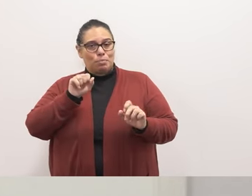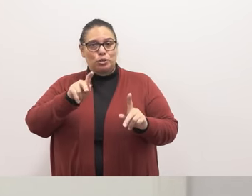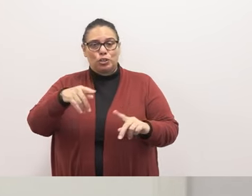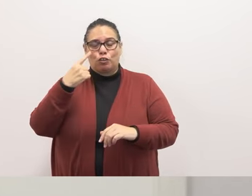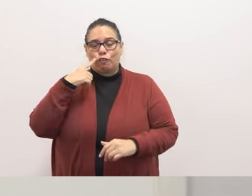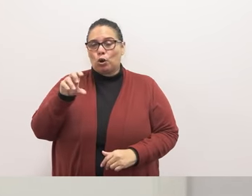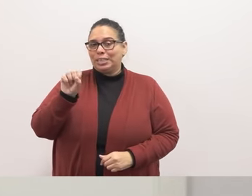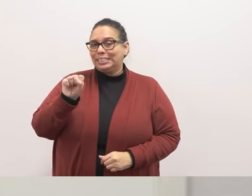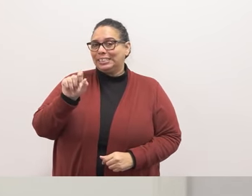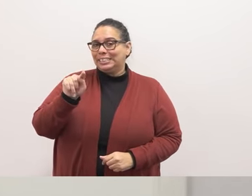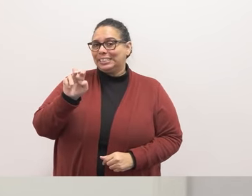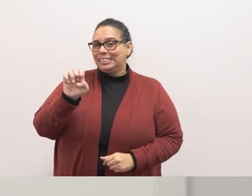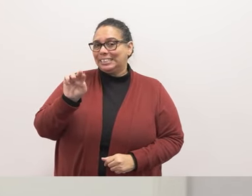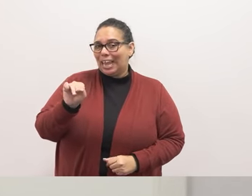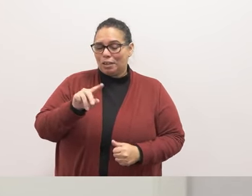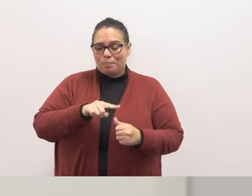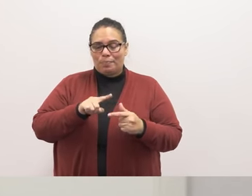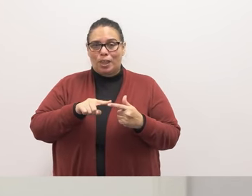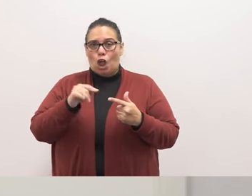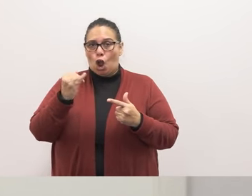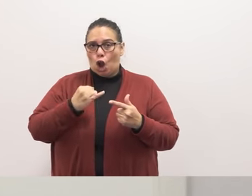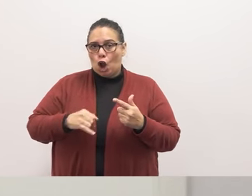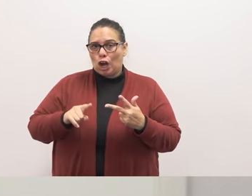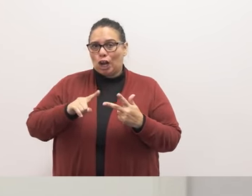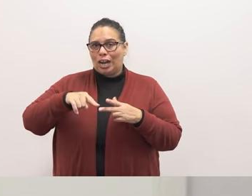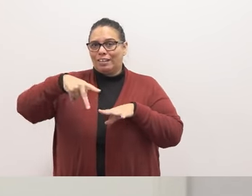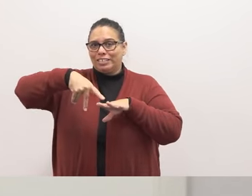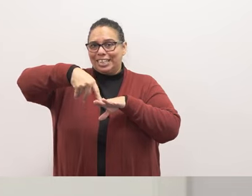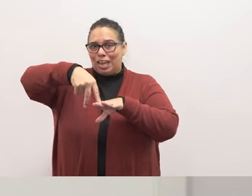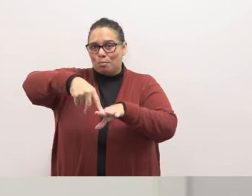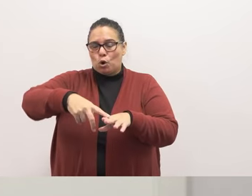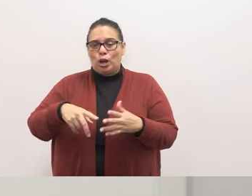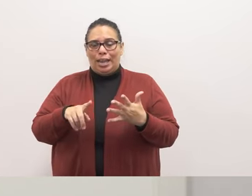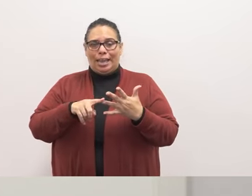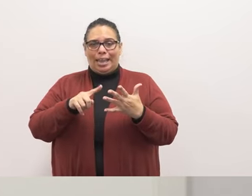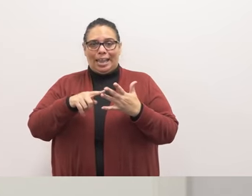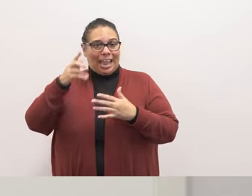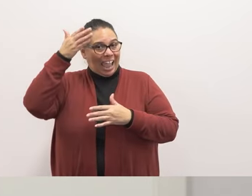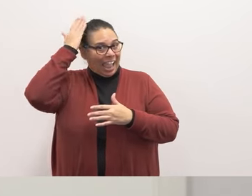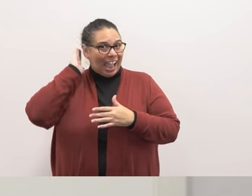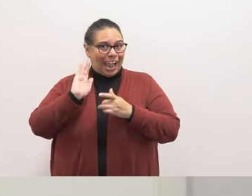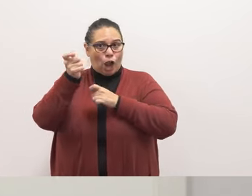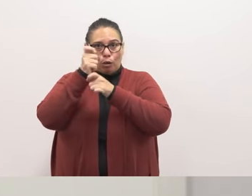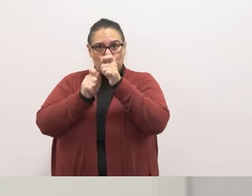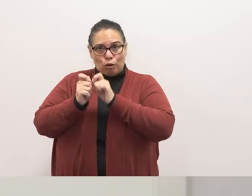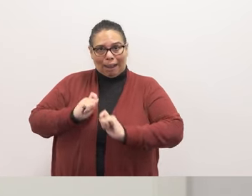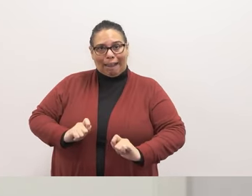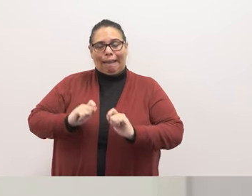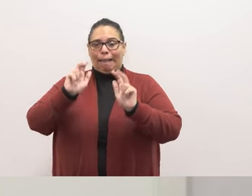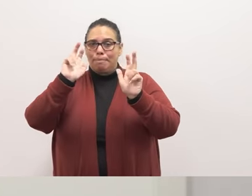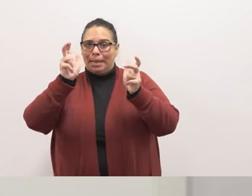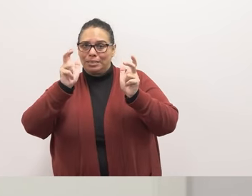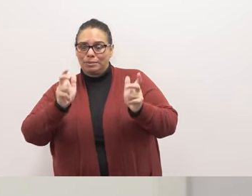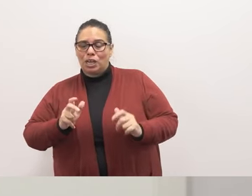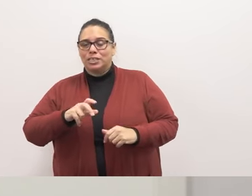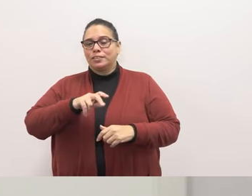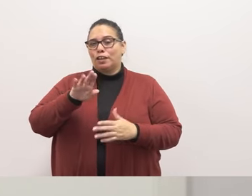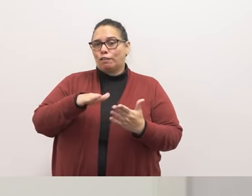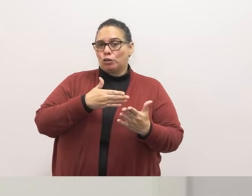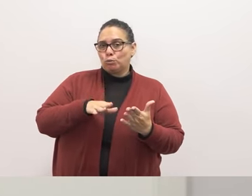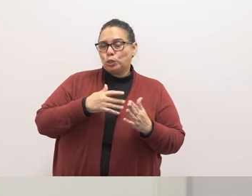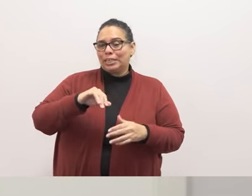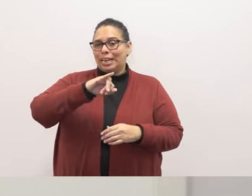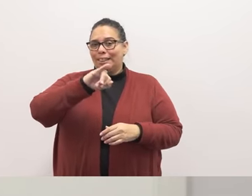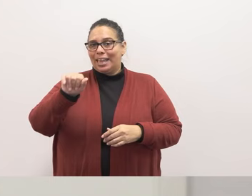for art for skateboarding for hair braiding for basketball for music programs like jazz angels for theater